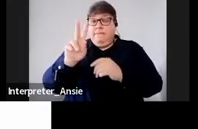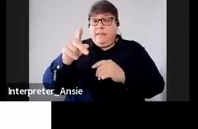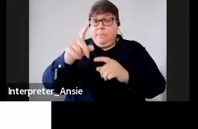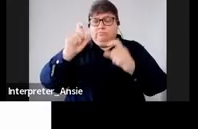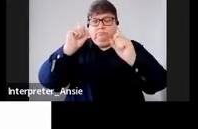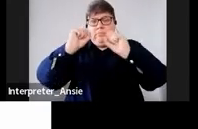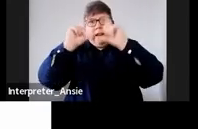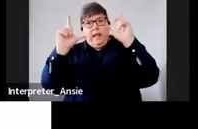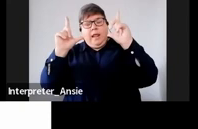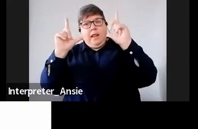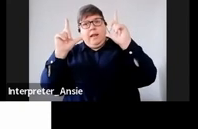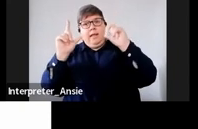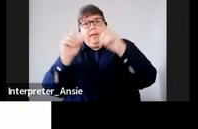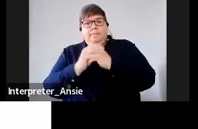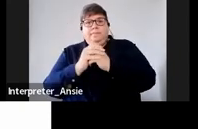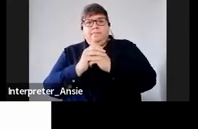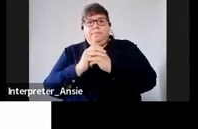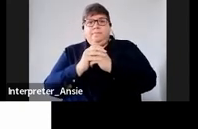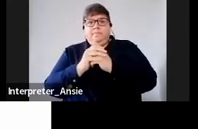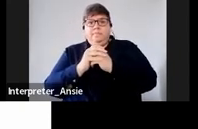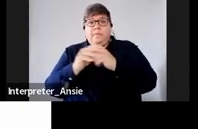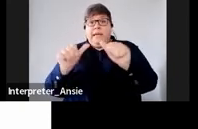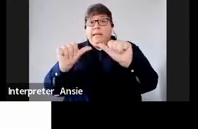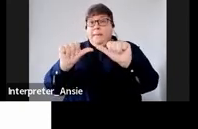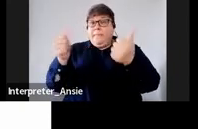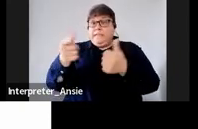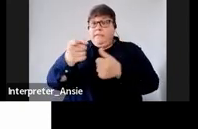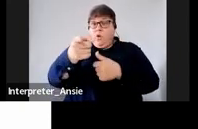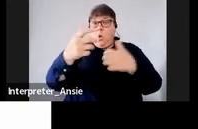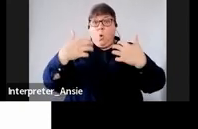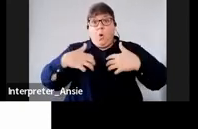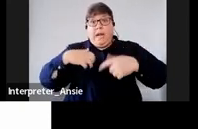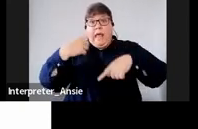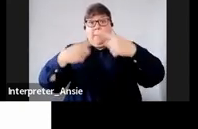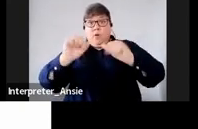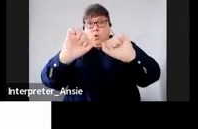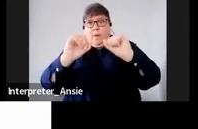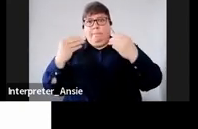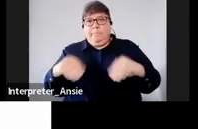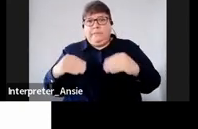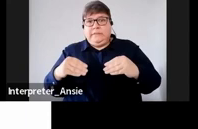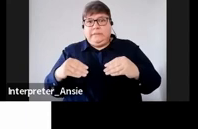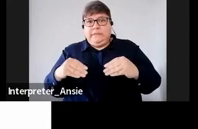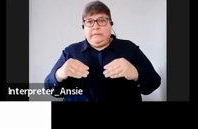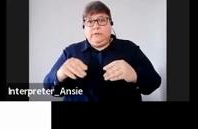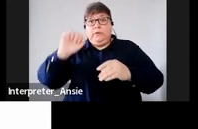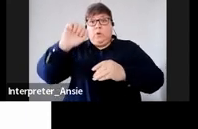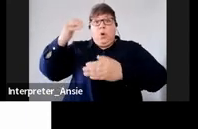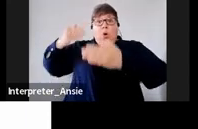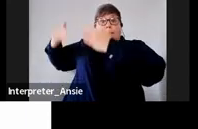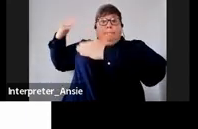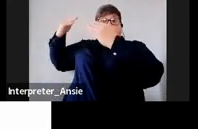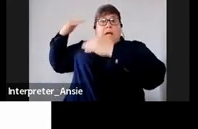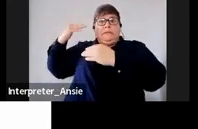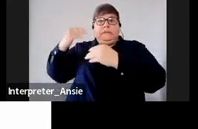know it is best for you to worry about your business and not to worry about your past tax defaults